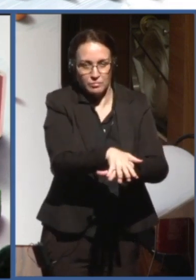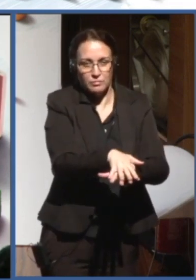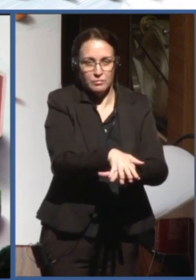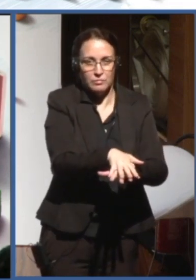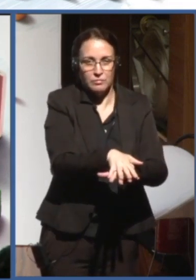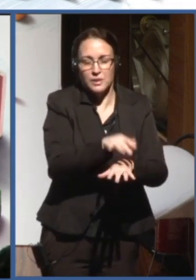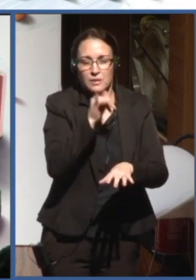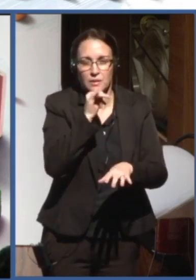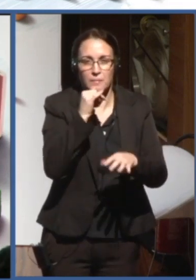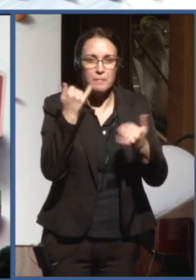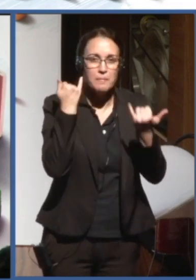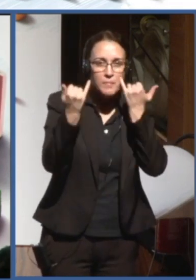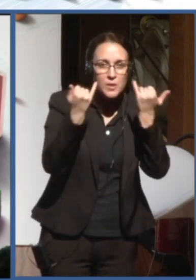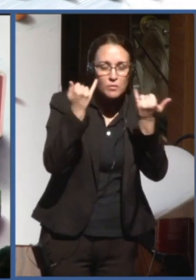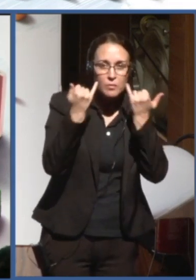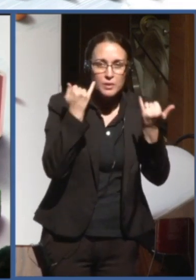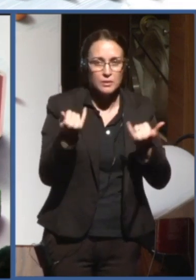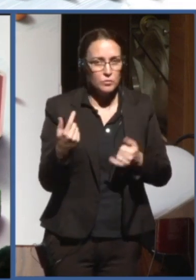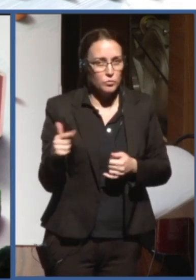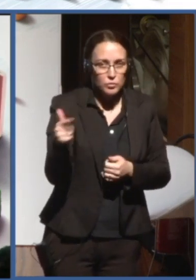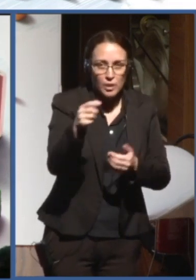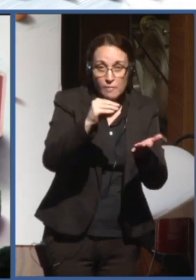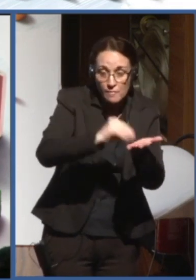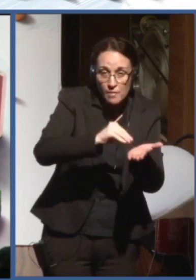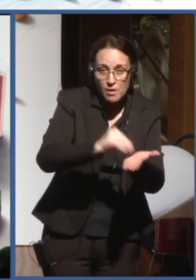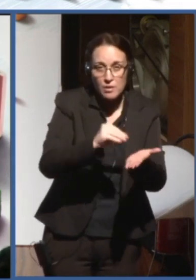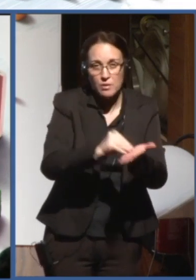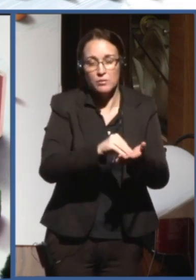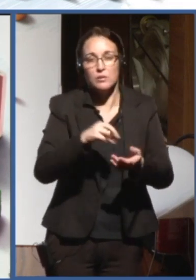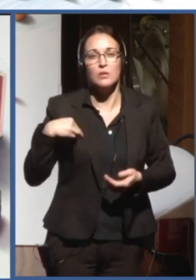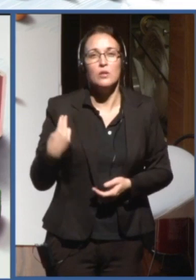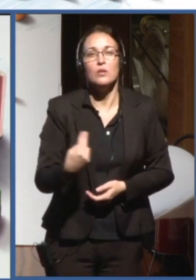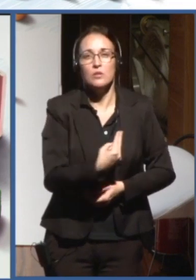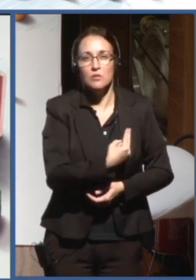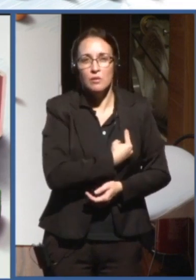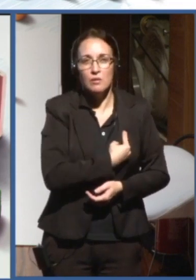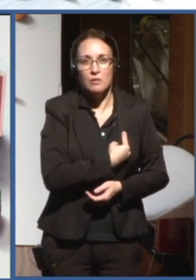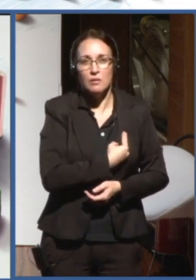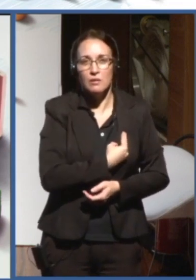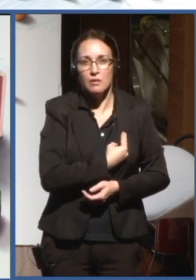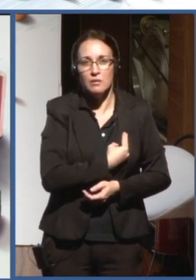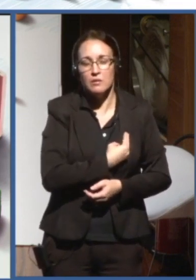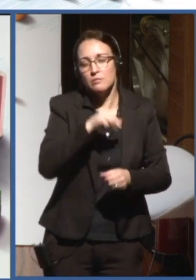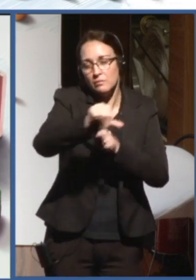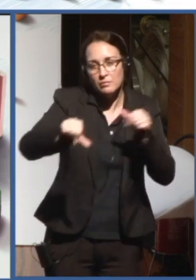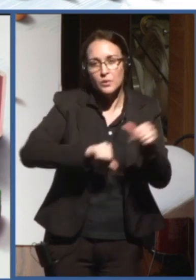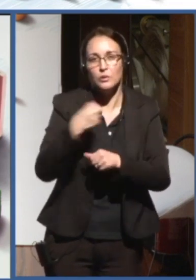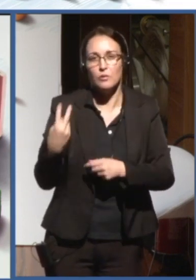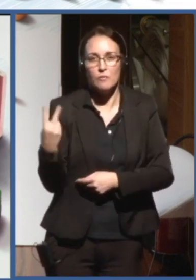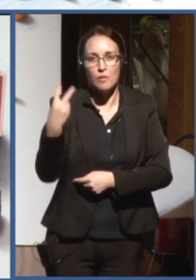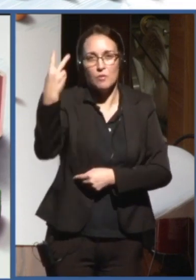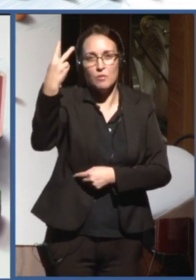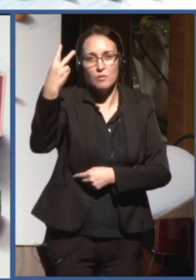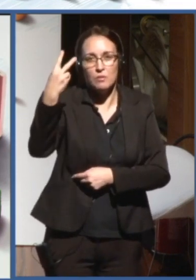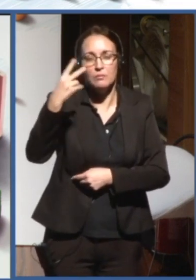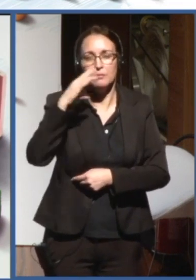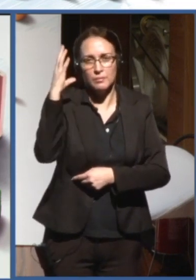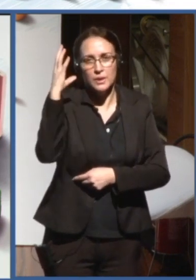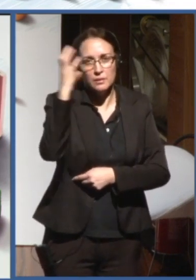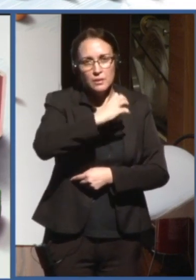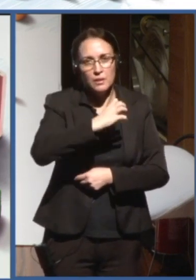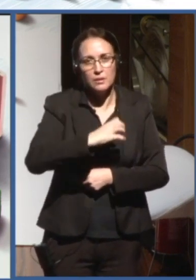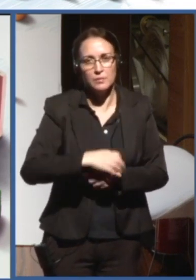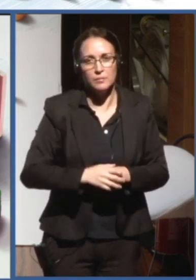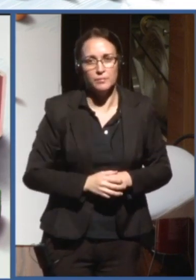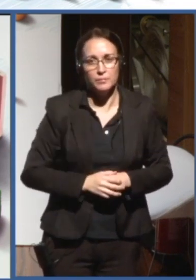in terms of data, in terms of our participation, we will certainly have our values changed. This is extremely serious, because, in my